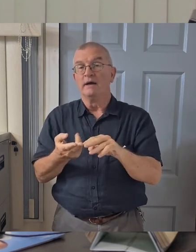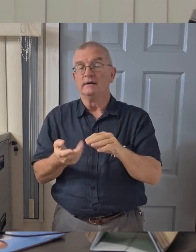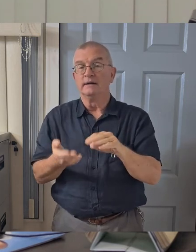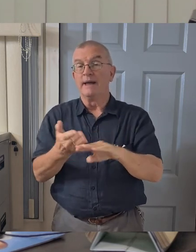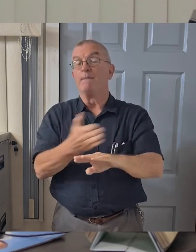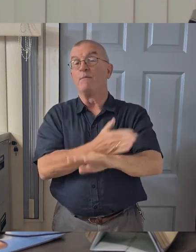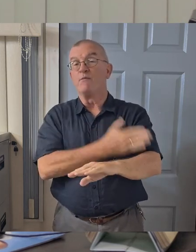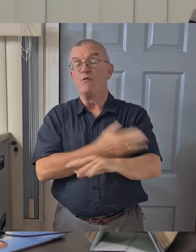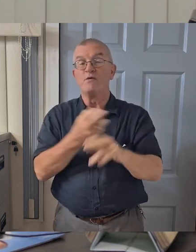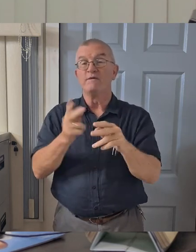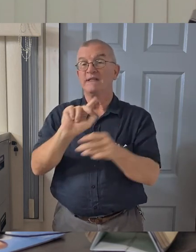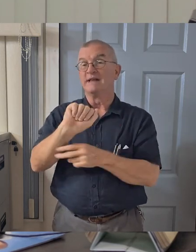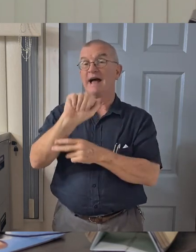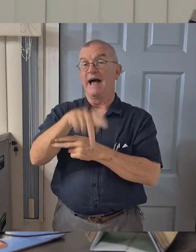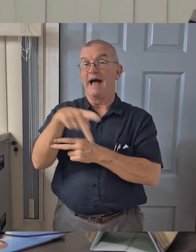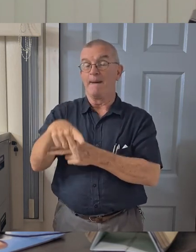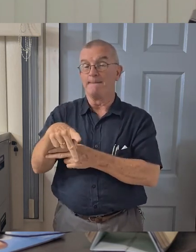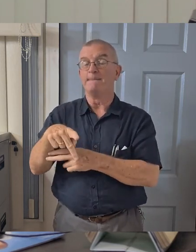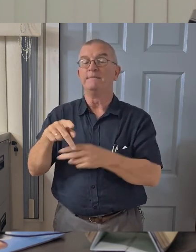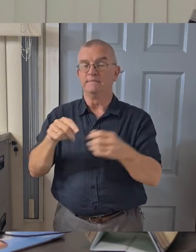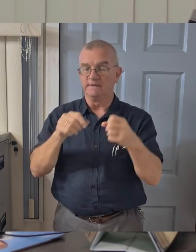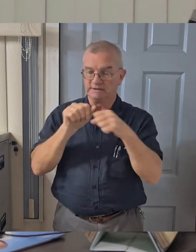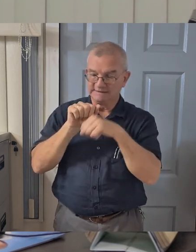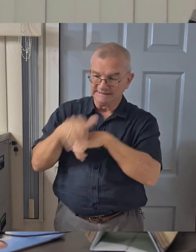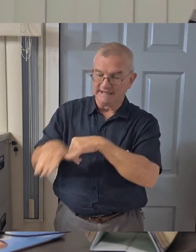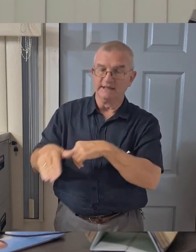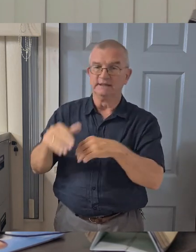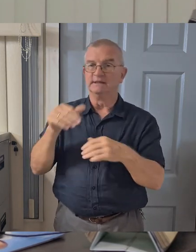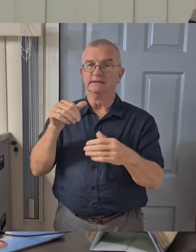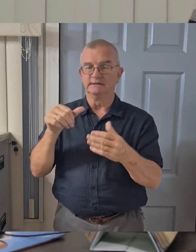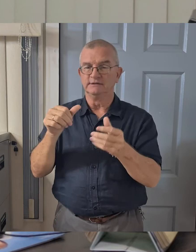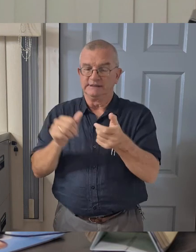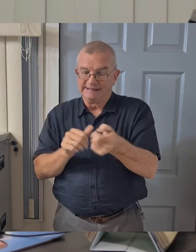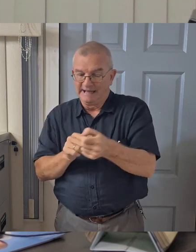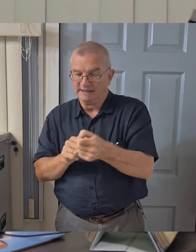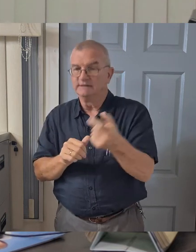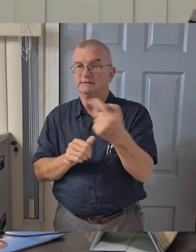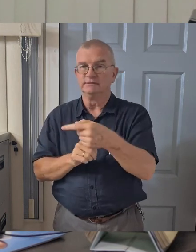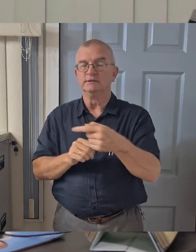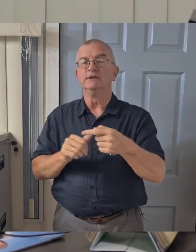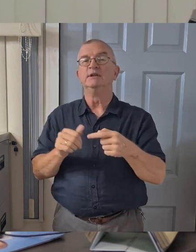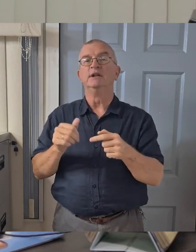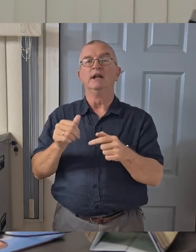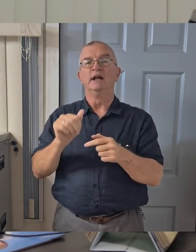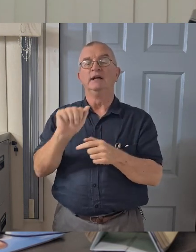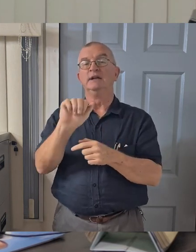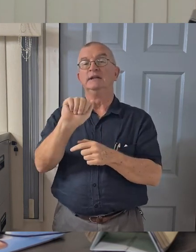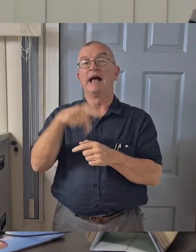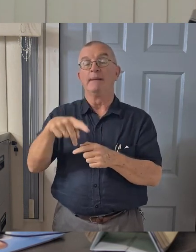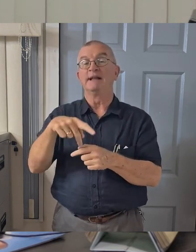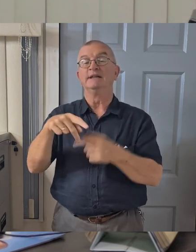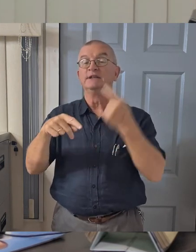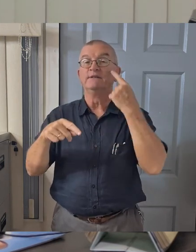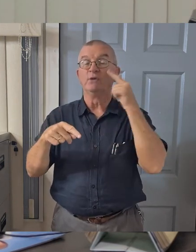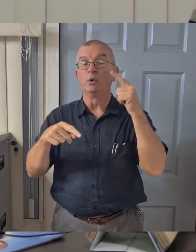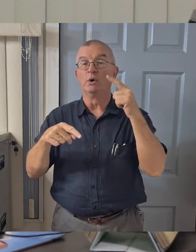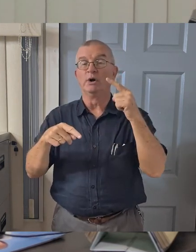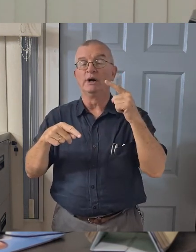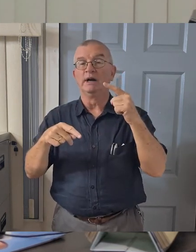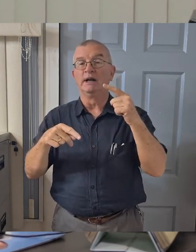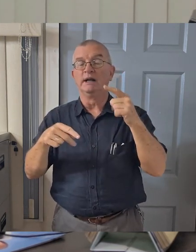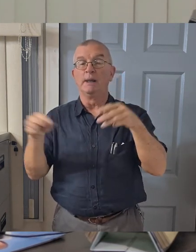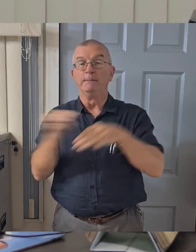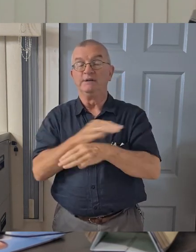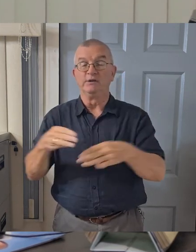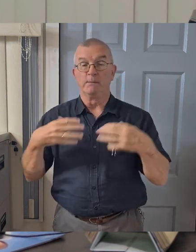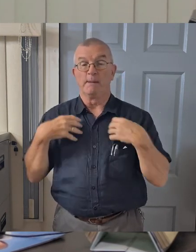feedback mechanism is there for them to do this. In short, the application is really provided to the Ministry